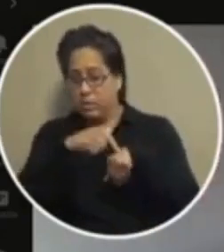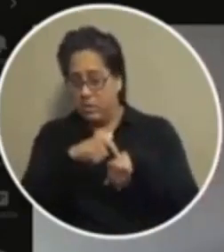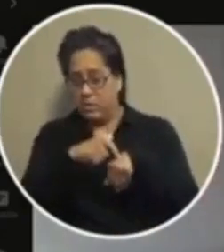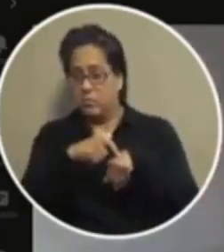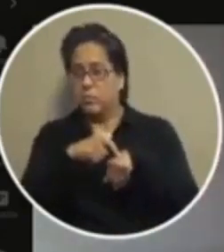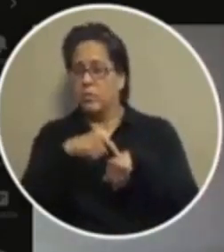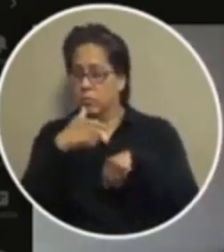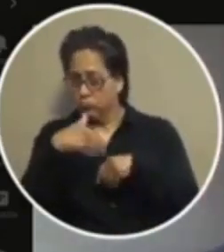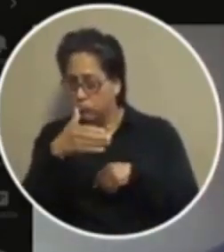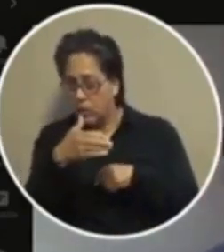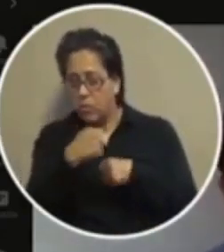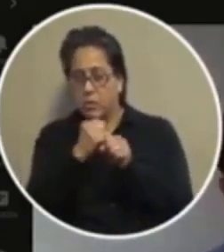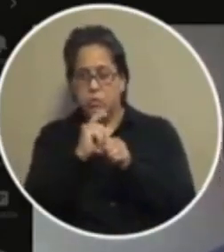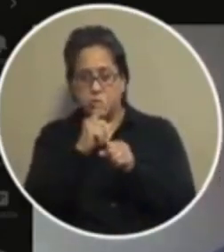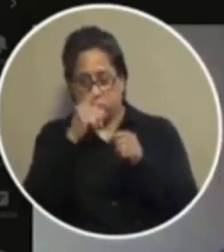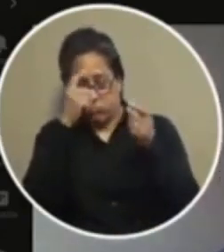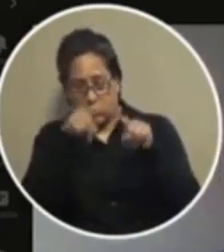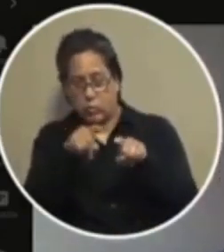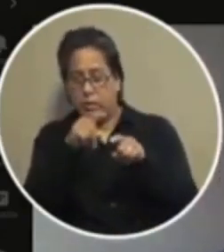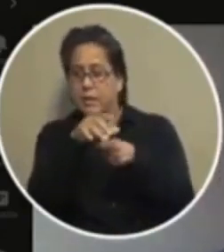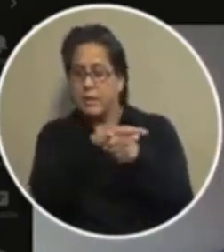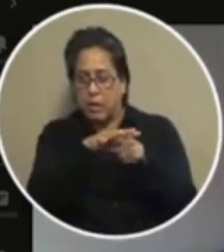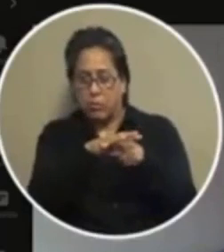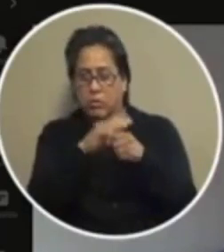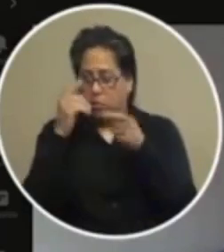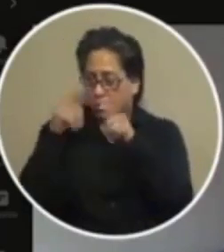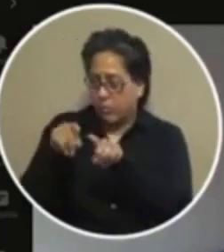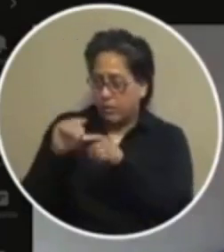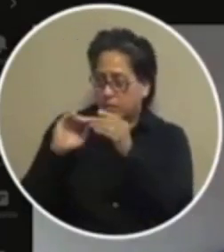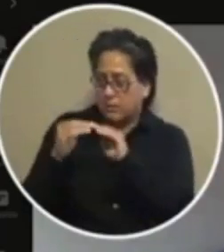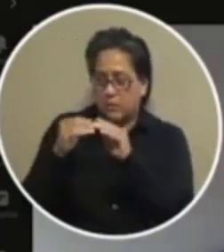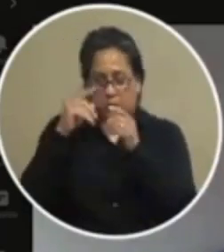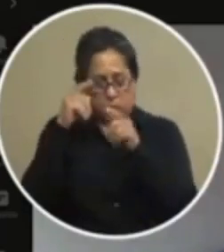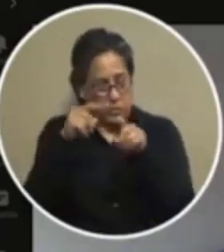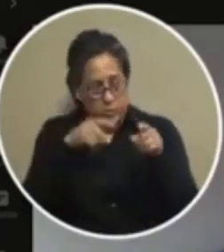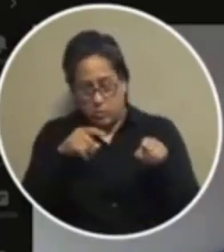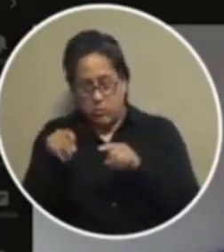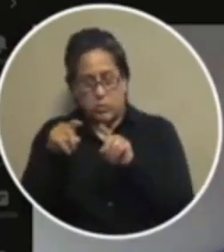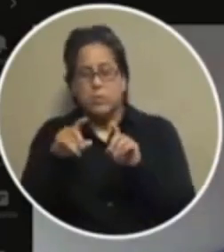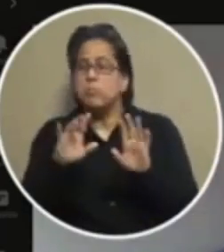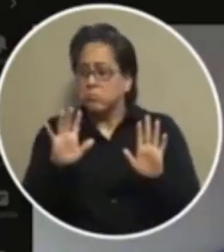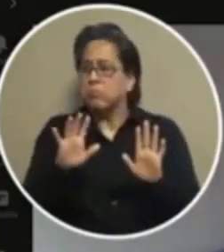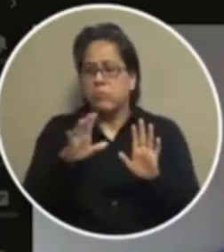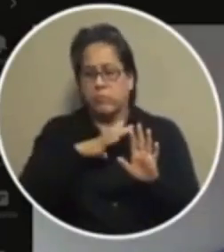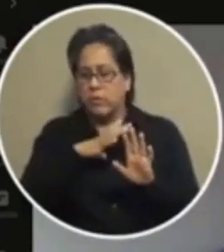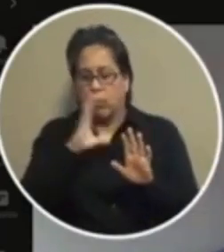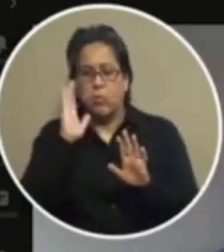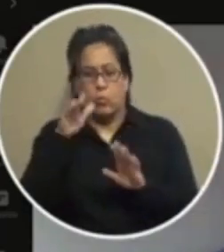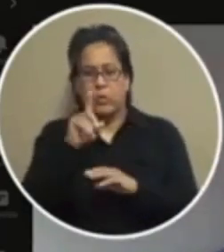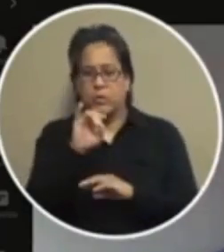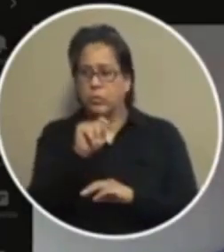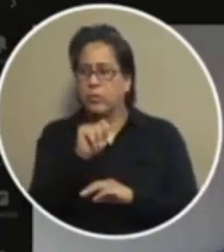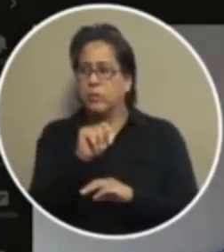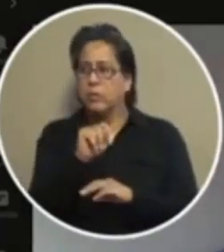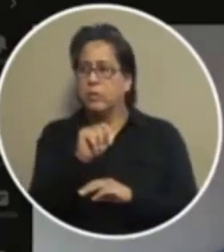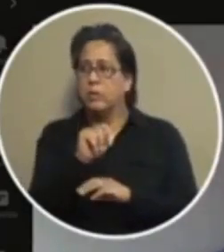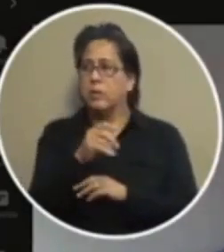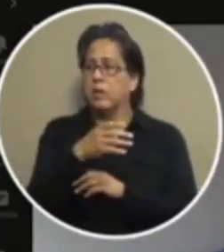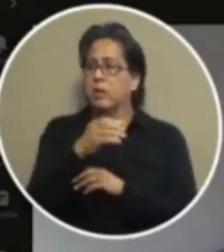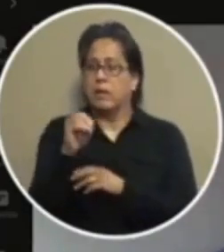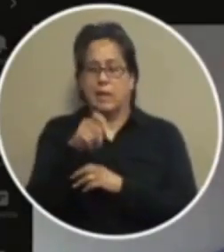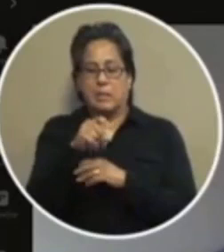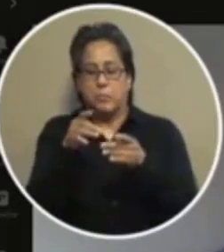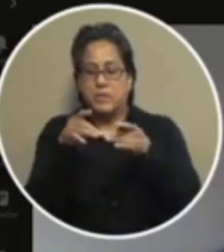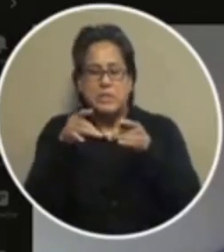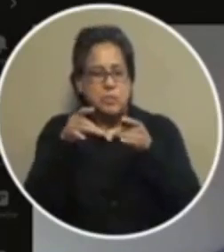have agreement from the county we will do so but y'all just need to understand he might take that in order for this to be a